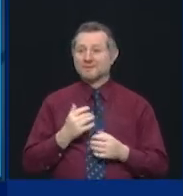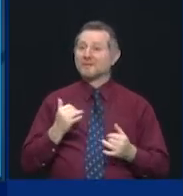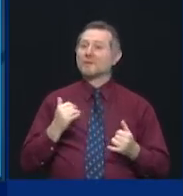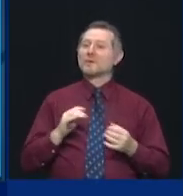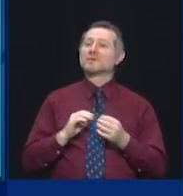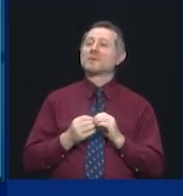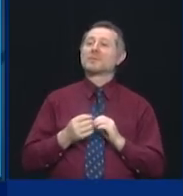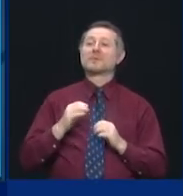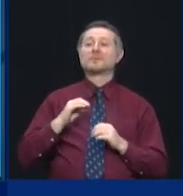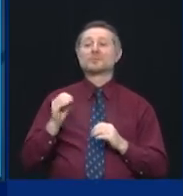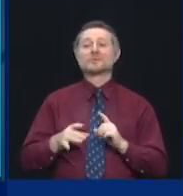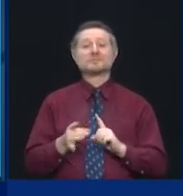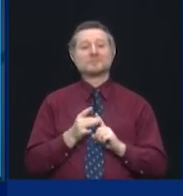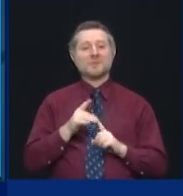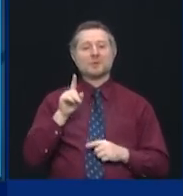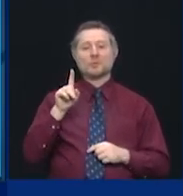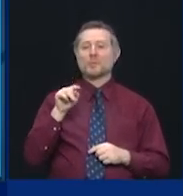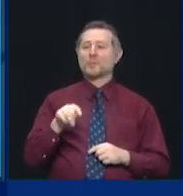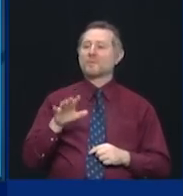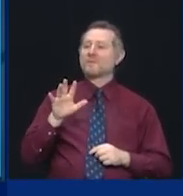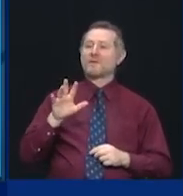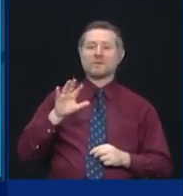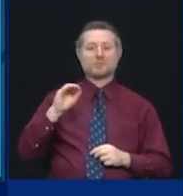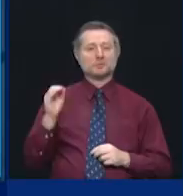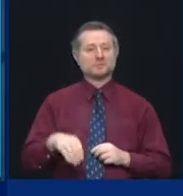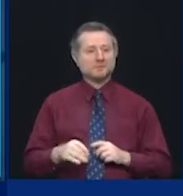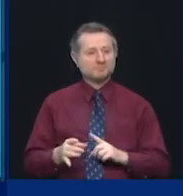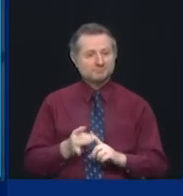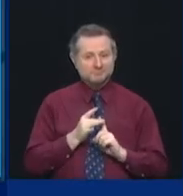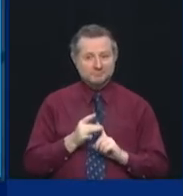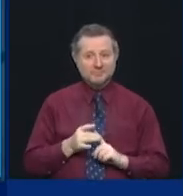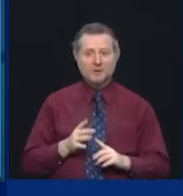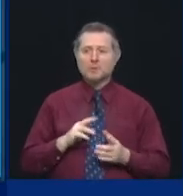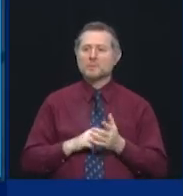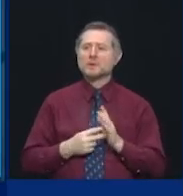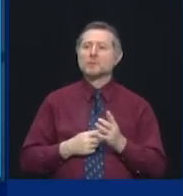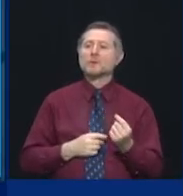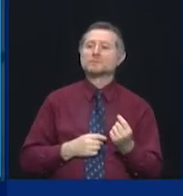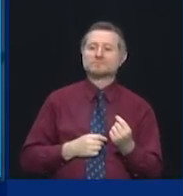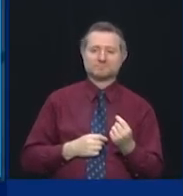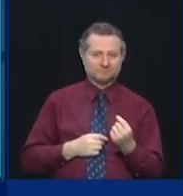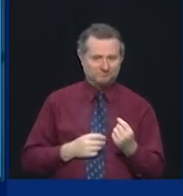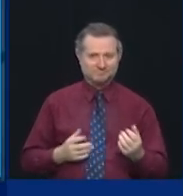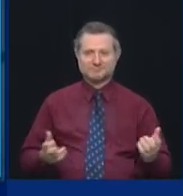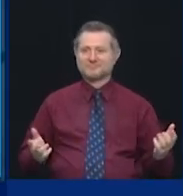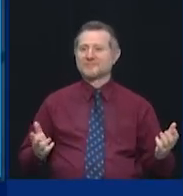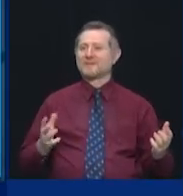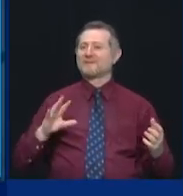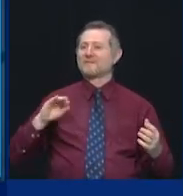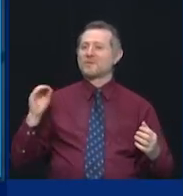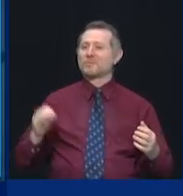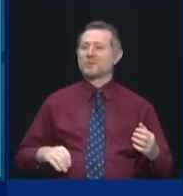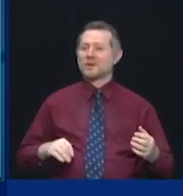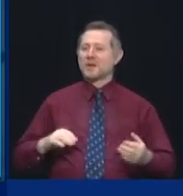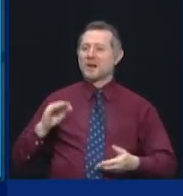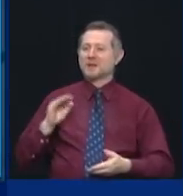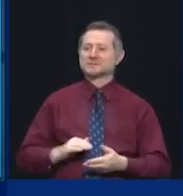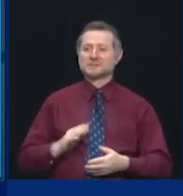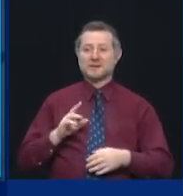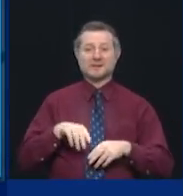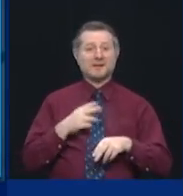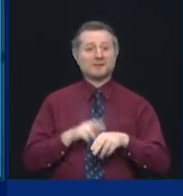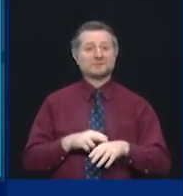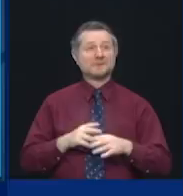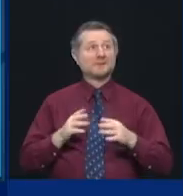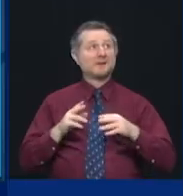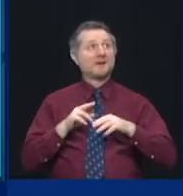positivity. What does that mean? That's less than half of the national average. That's where New York is today. We're